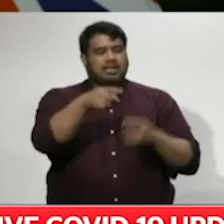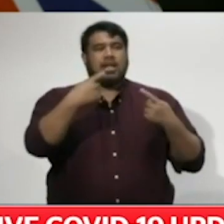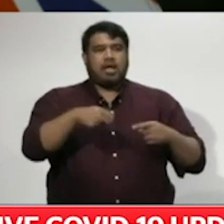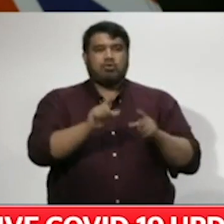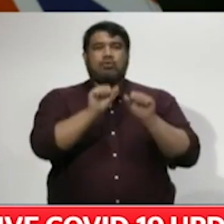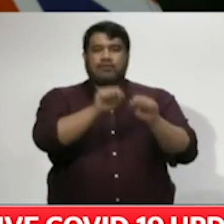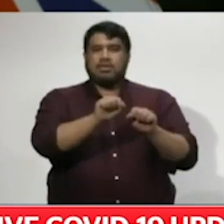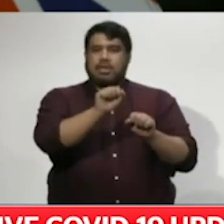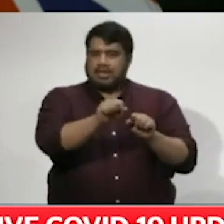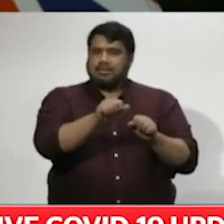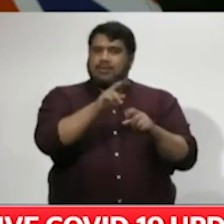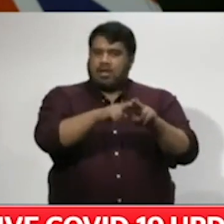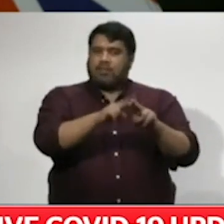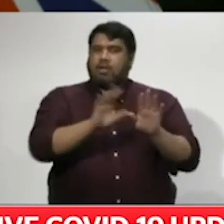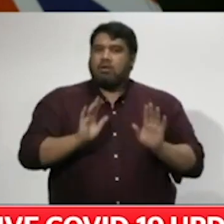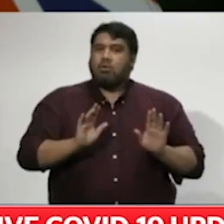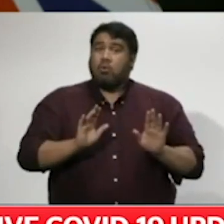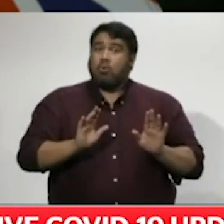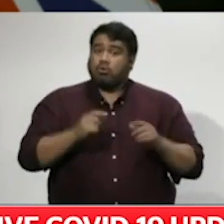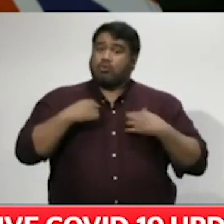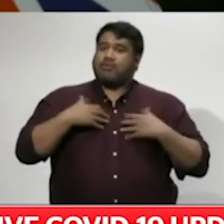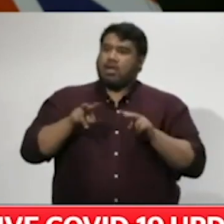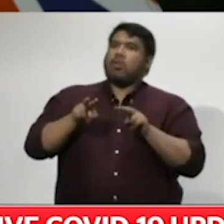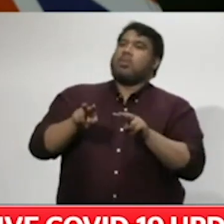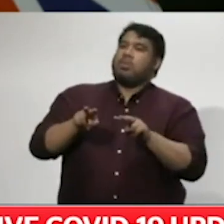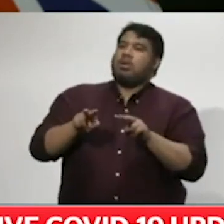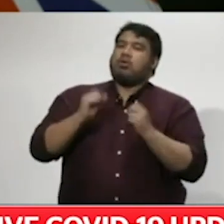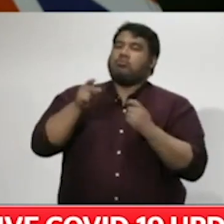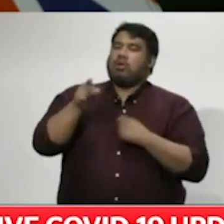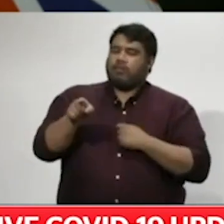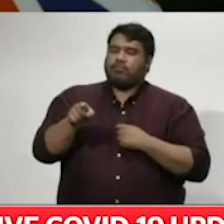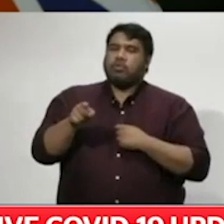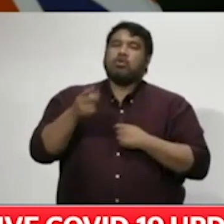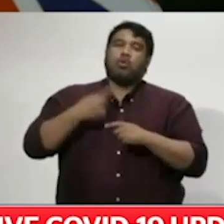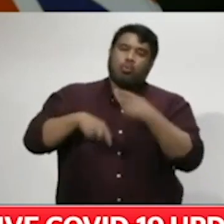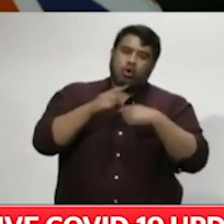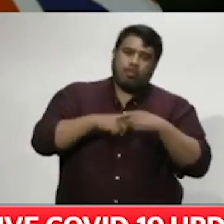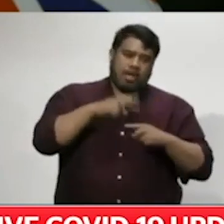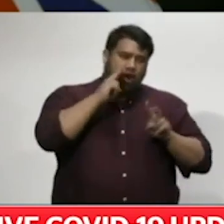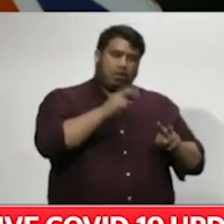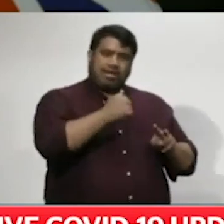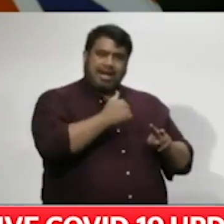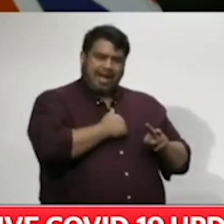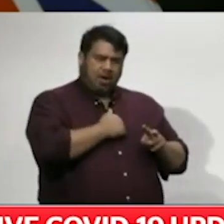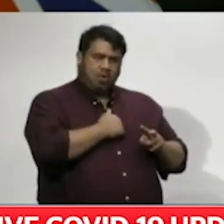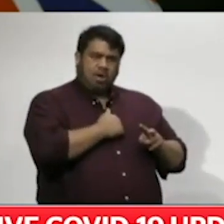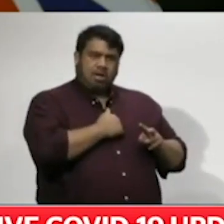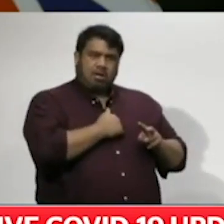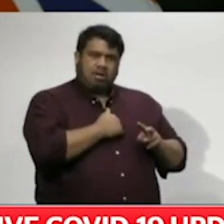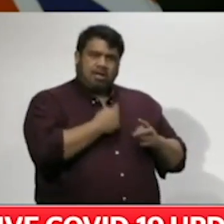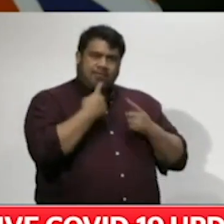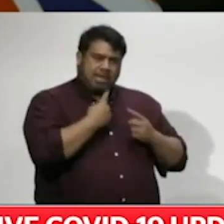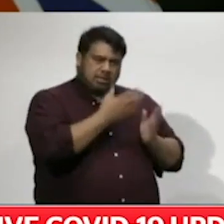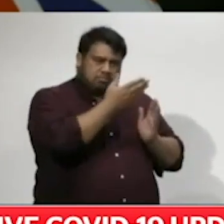the correct process and take into account the judge's findings. I should also point out that it won't be the same team doing that review of those cases,